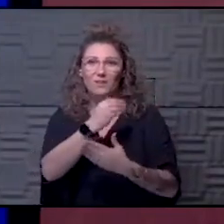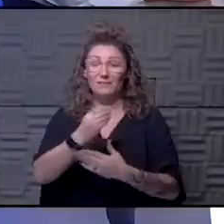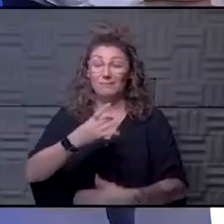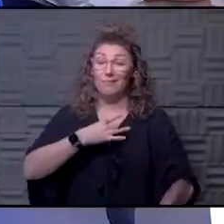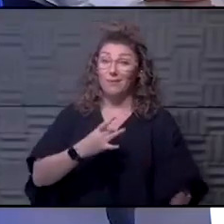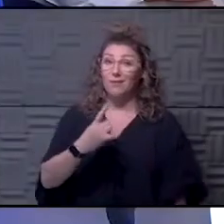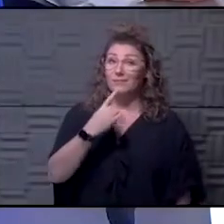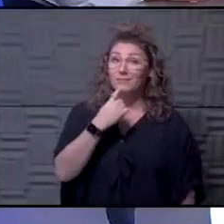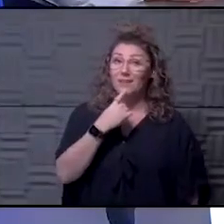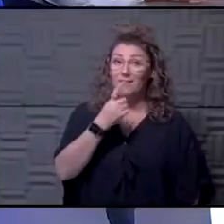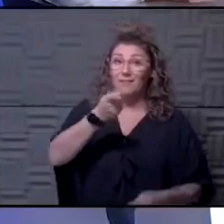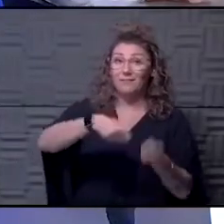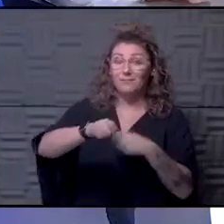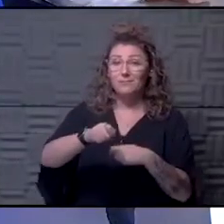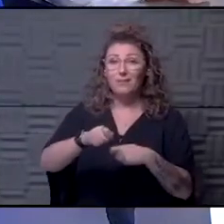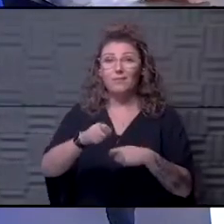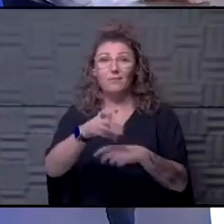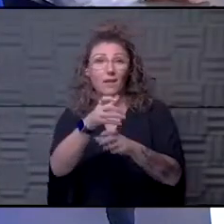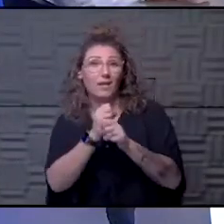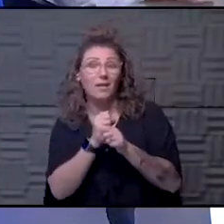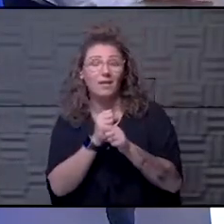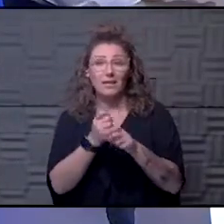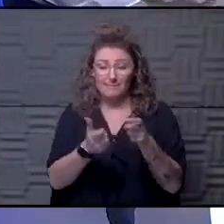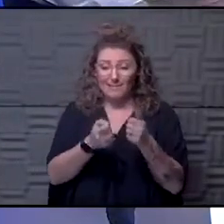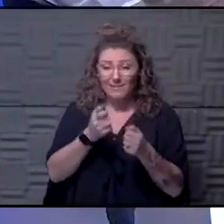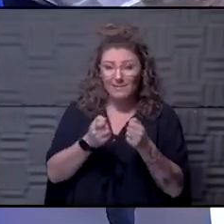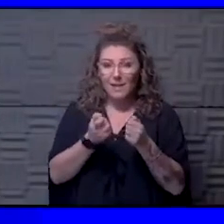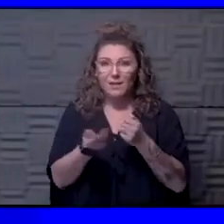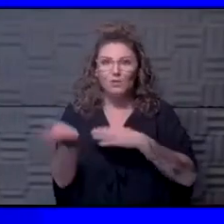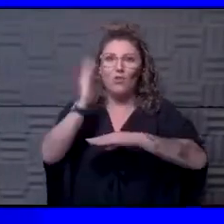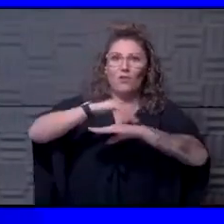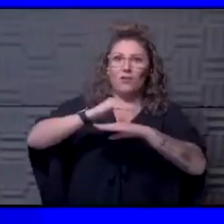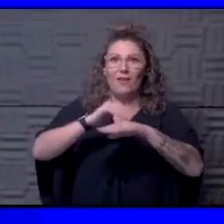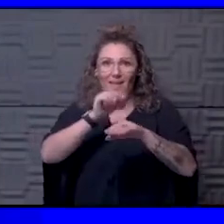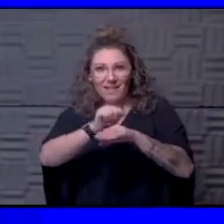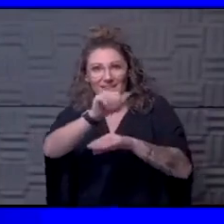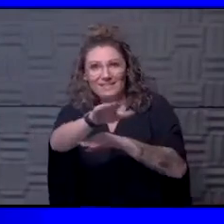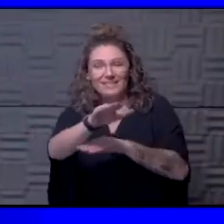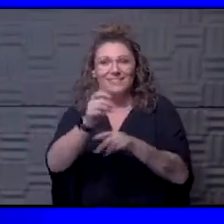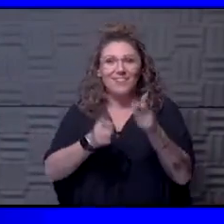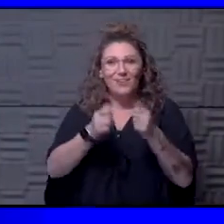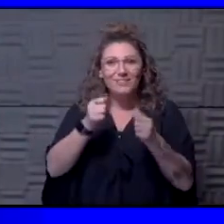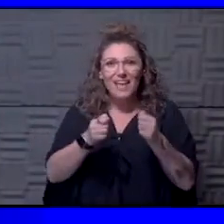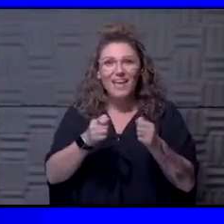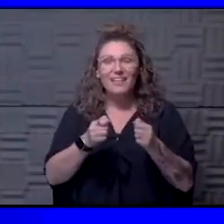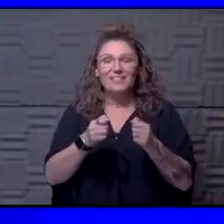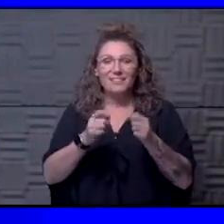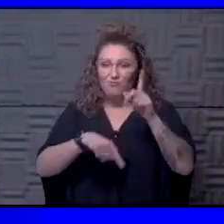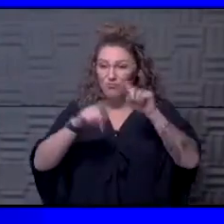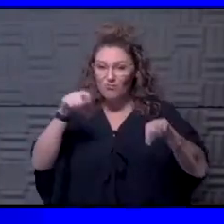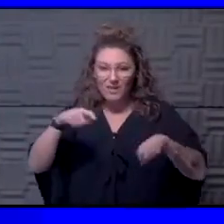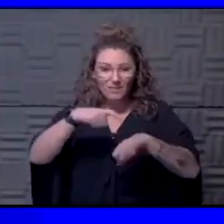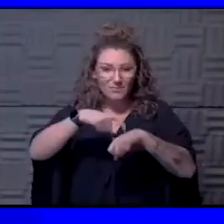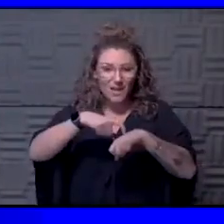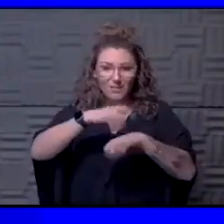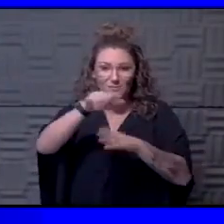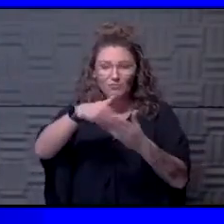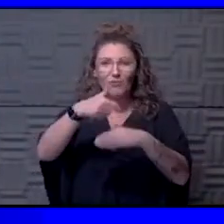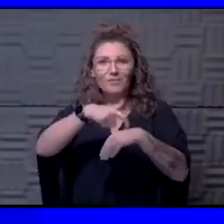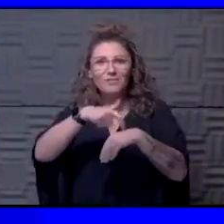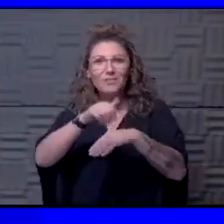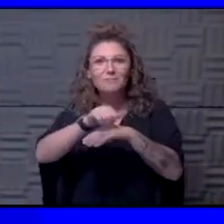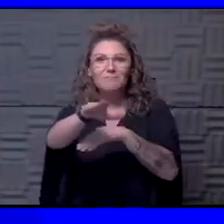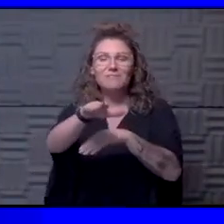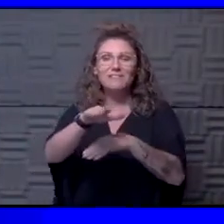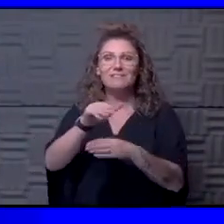to say, yeah, instead of getting texts at all times of day, I was actually able to send out texts at random times and all times of the day to